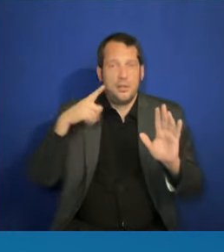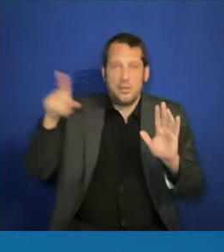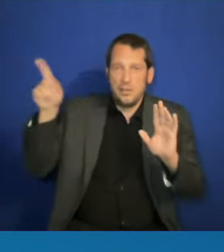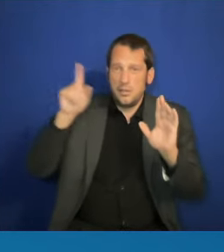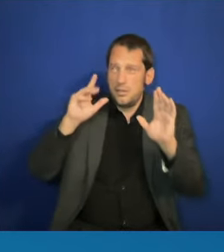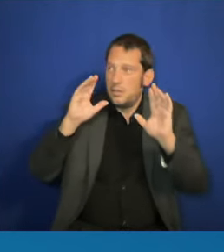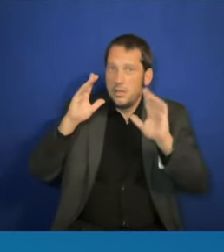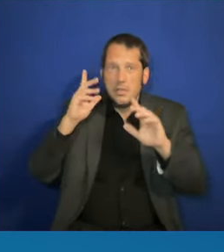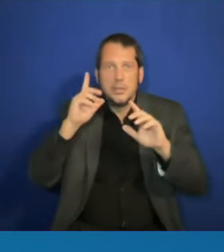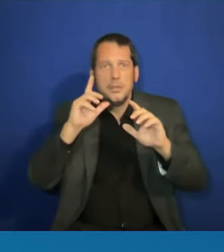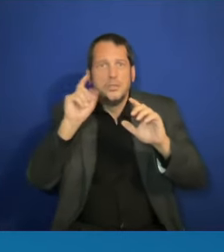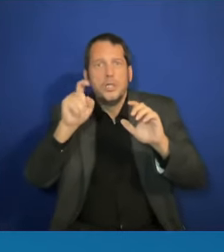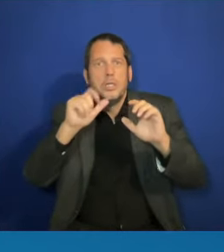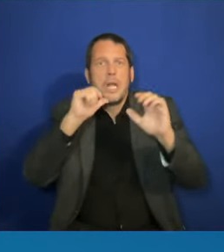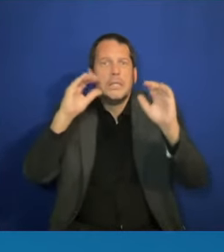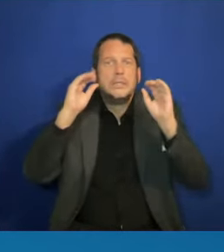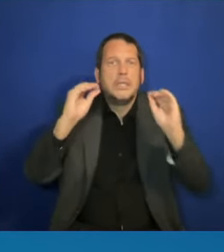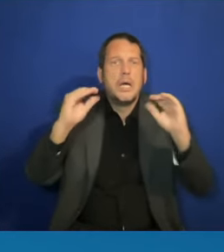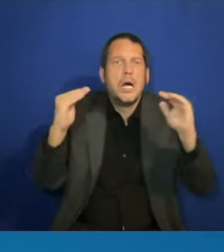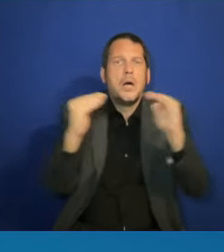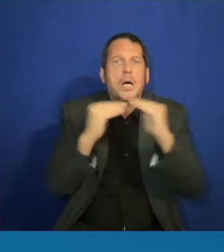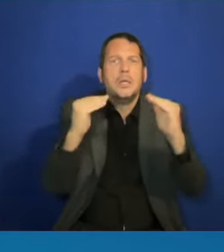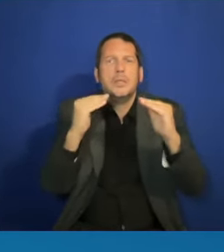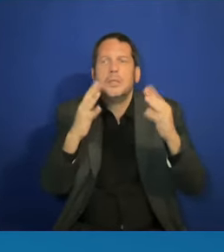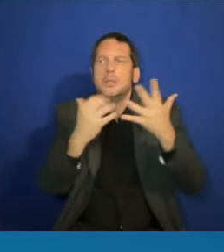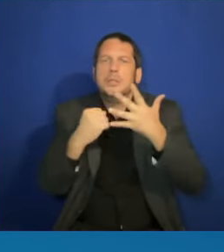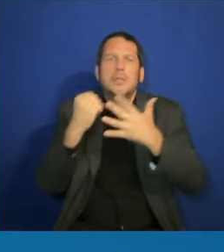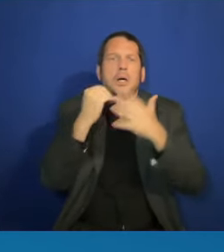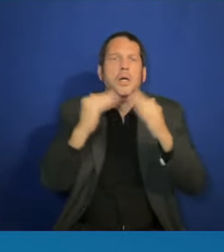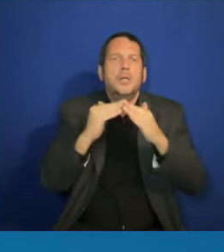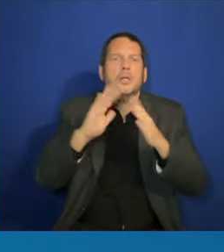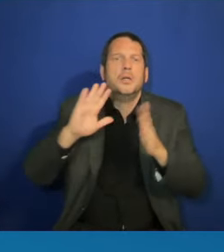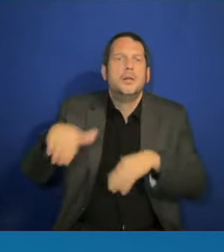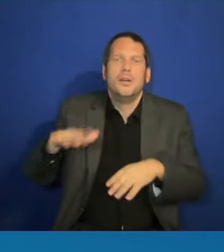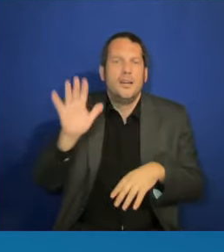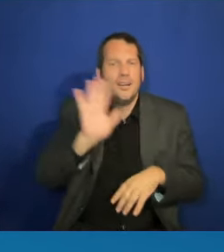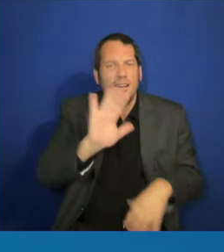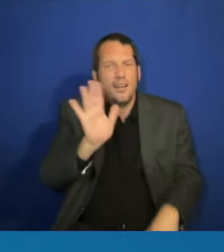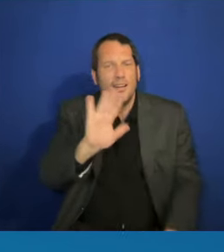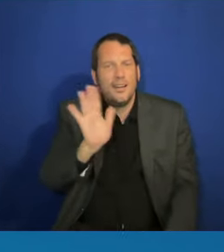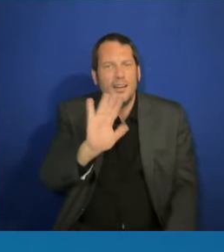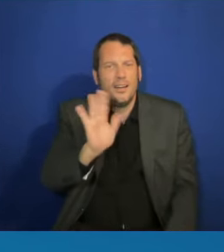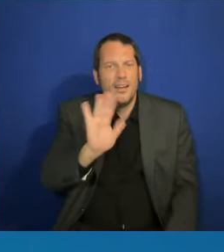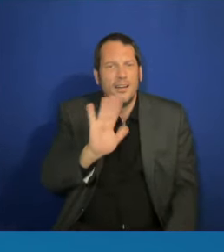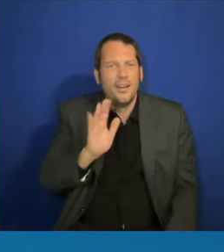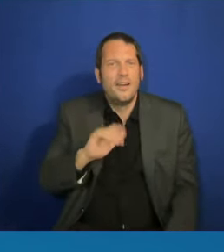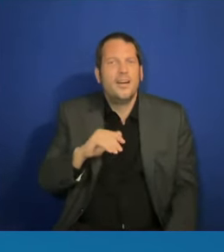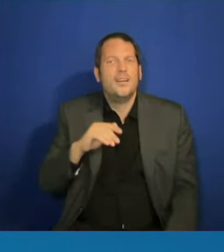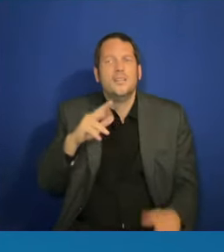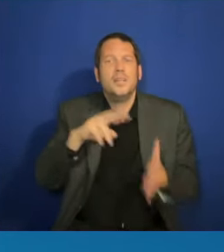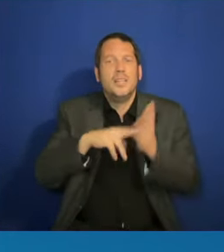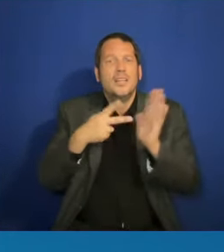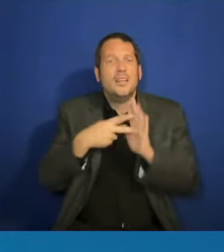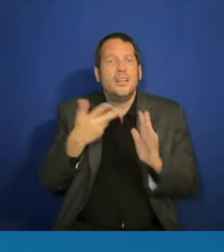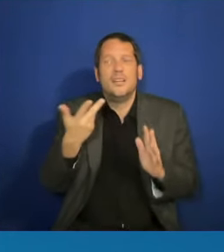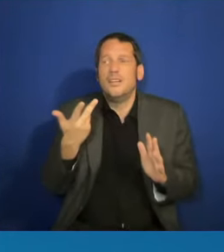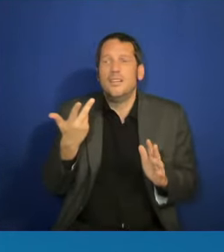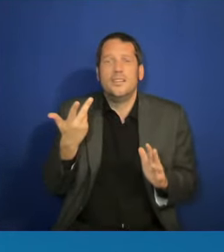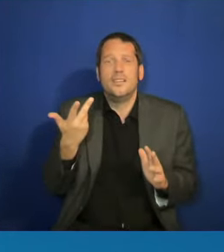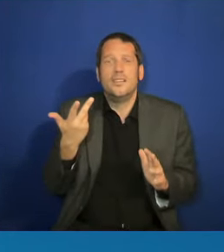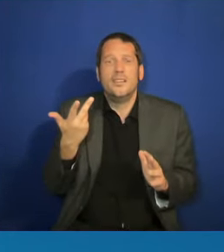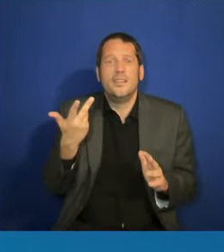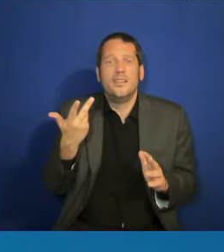So that would overlook and deny the fact that, hey, yeah, we want everyone to have an equal